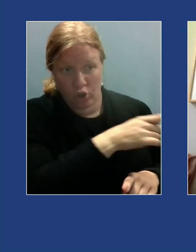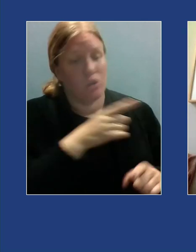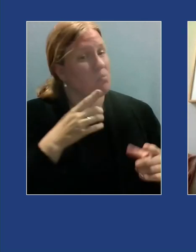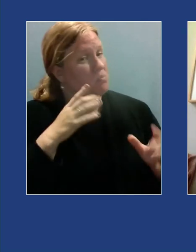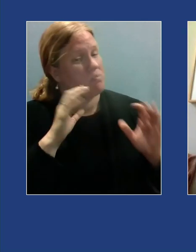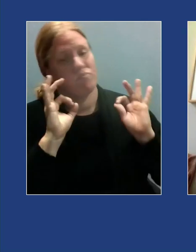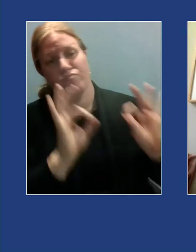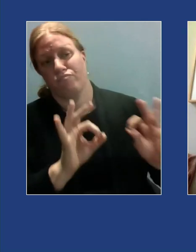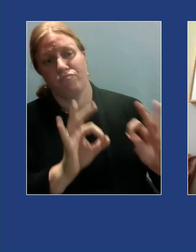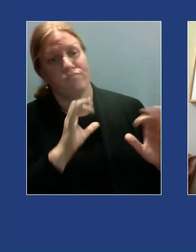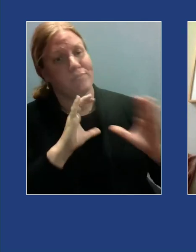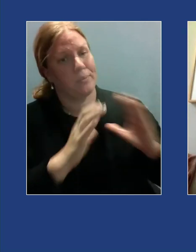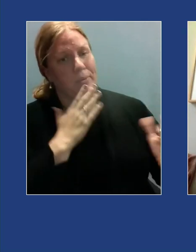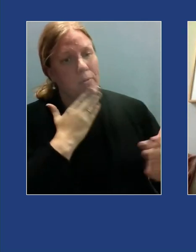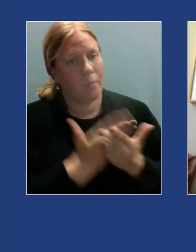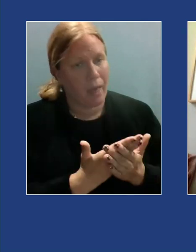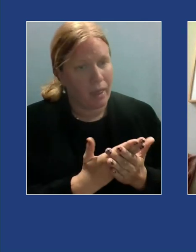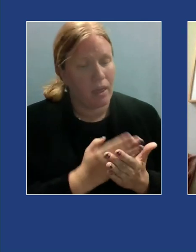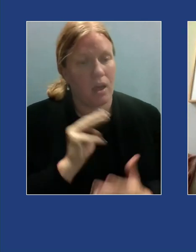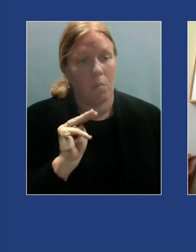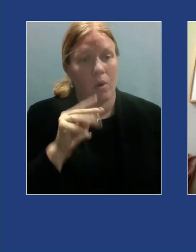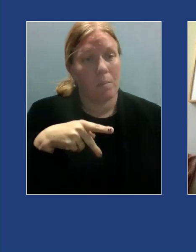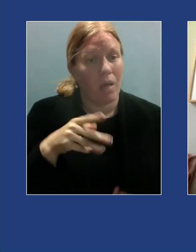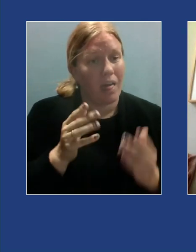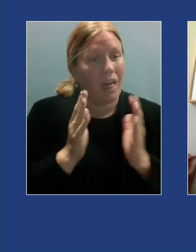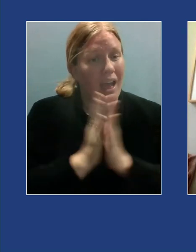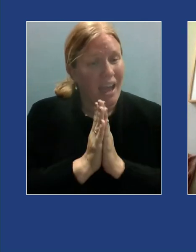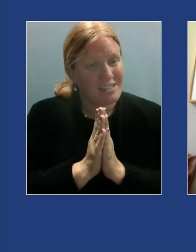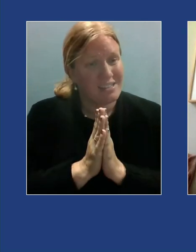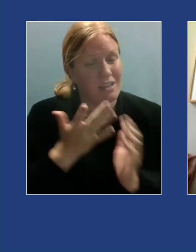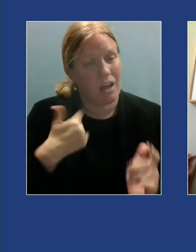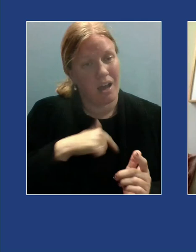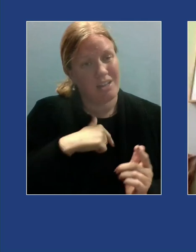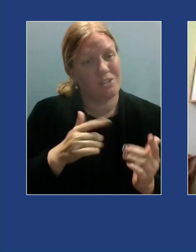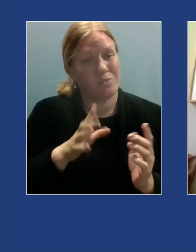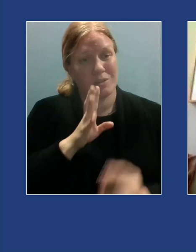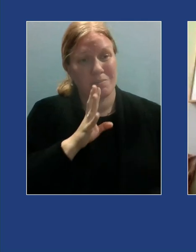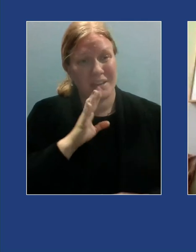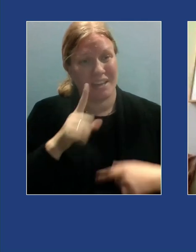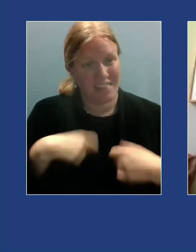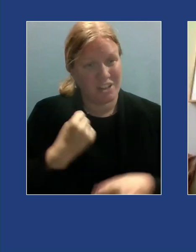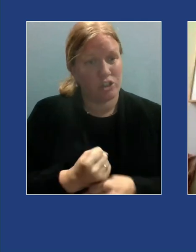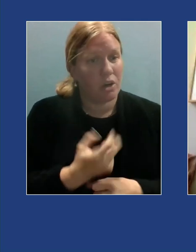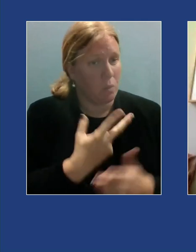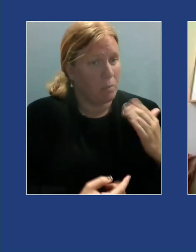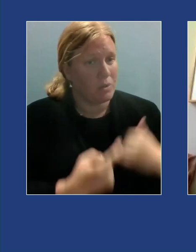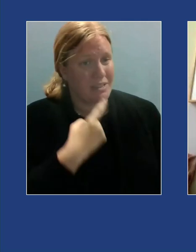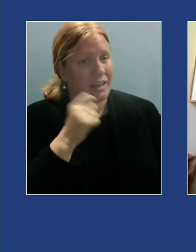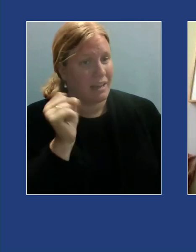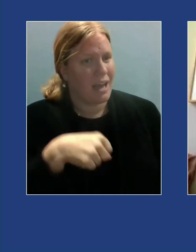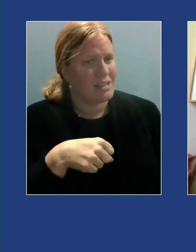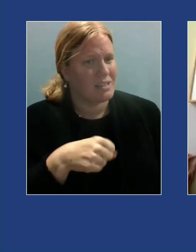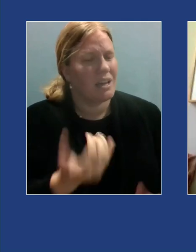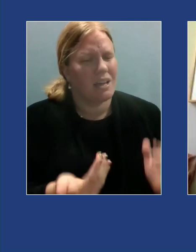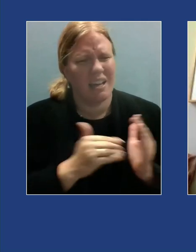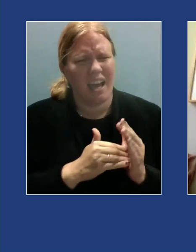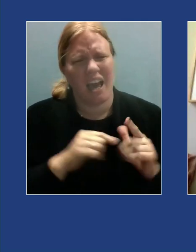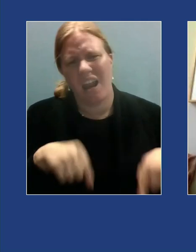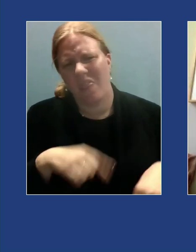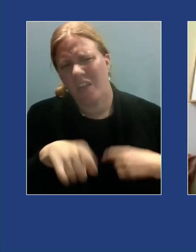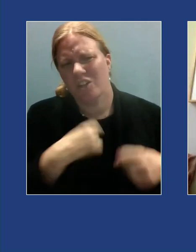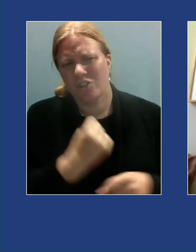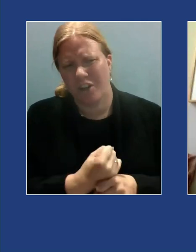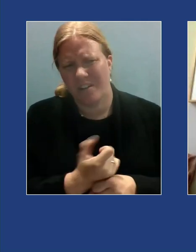when Marie Paul asked us to speak this year in place of last year's postponed conference we both said yes but again as Bria mentioned this year